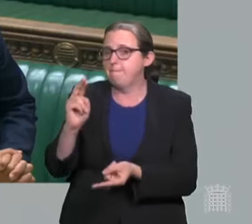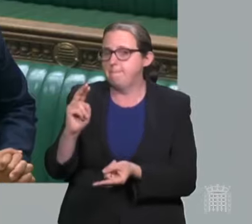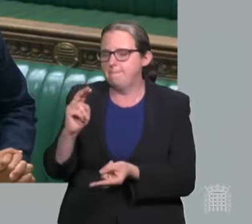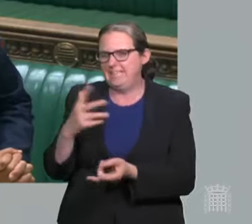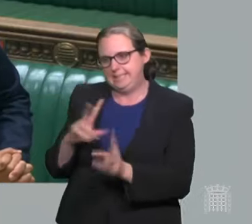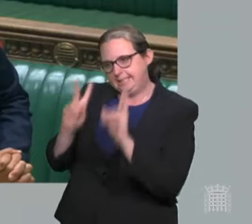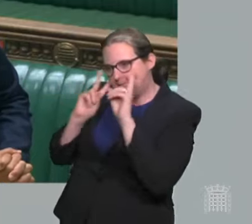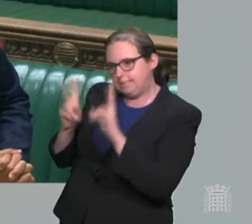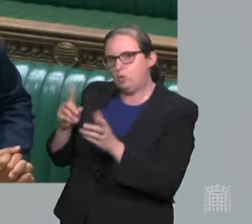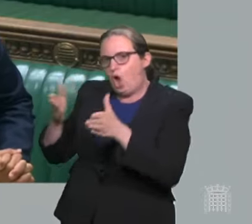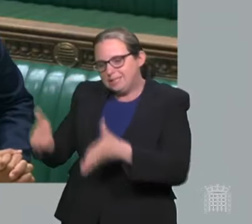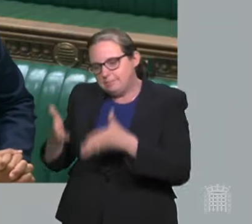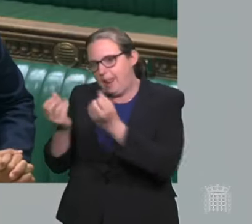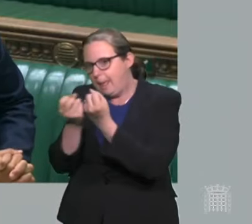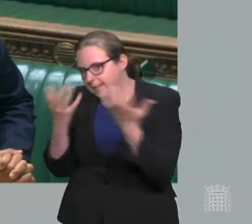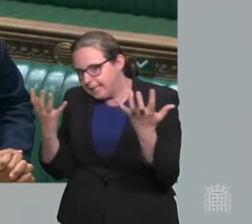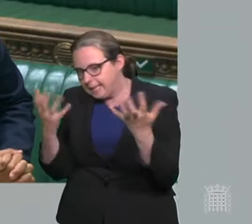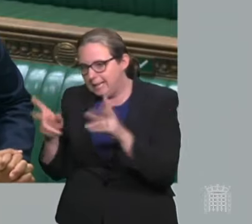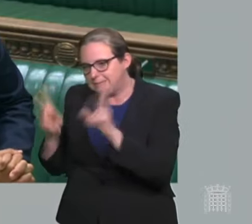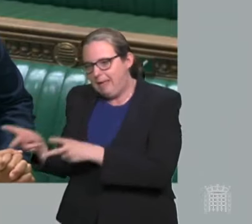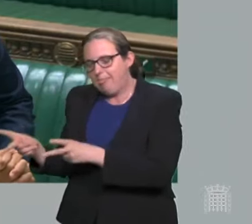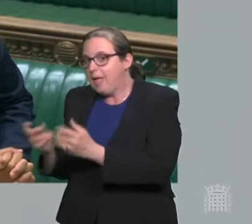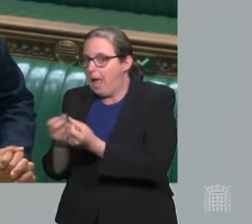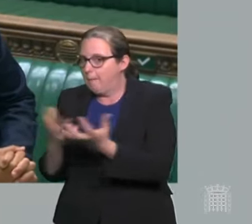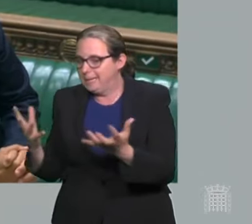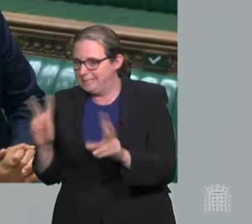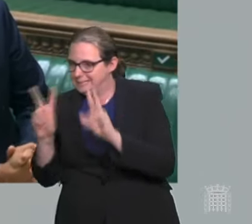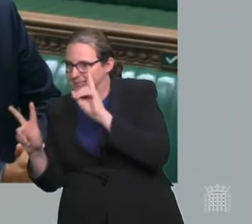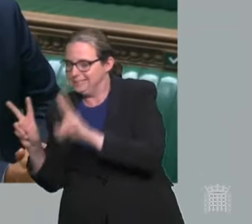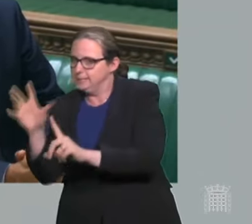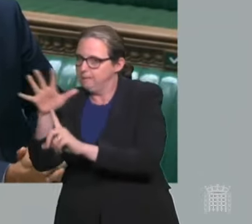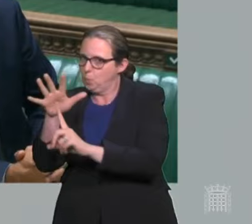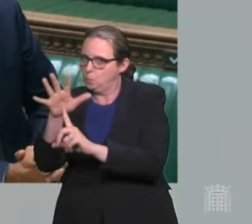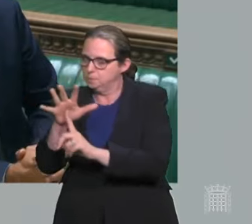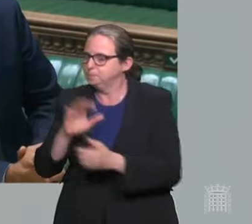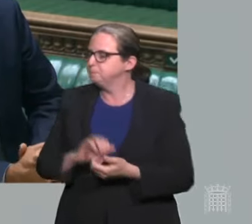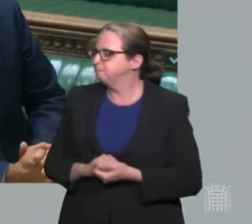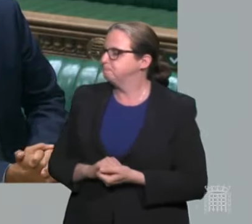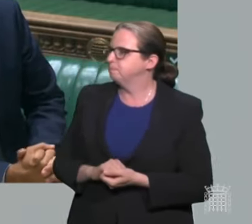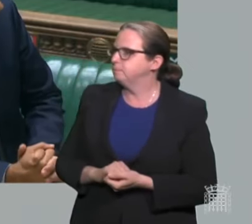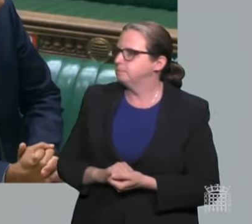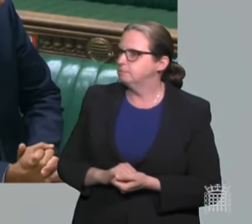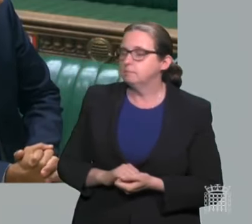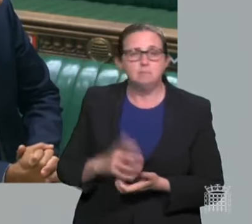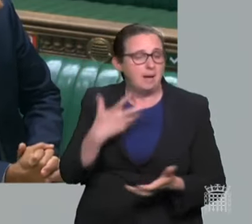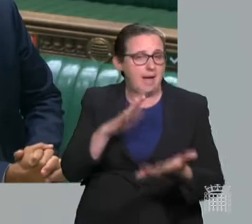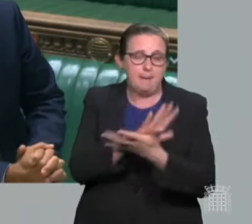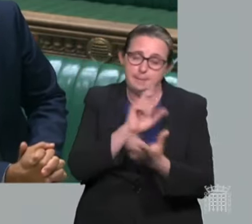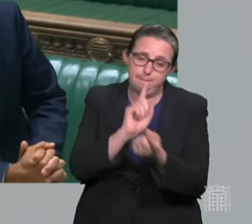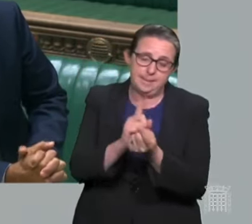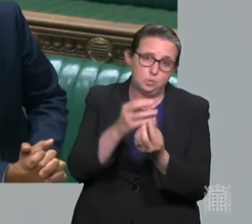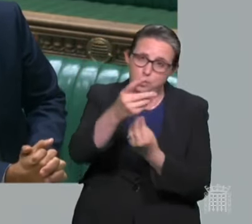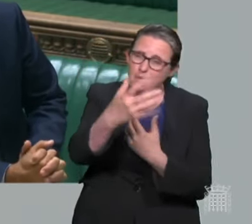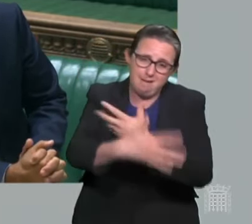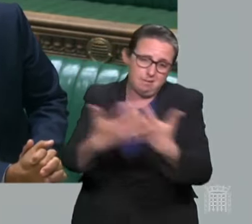is the hospitalisation rate and the death rate. And he would have heard what I've said earlier, but I would be more than happy to meet with him on